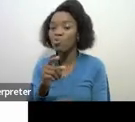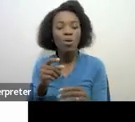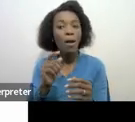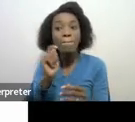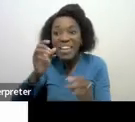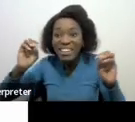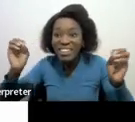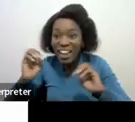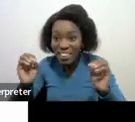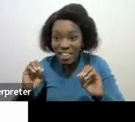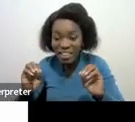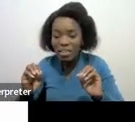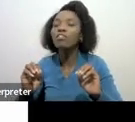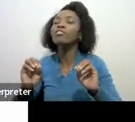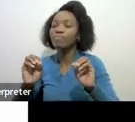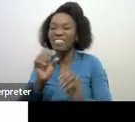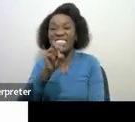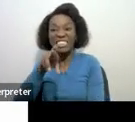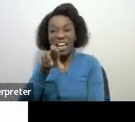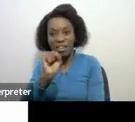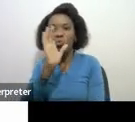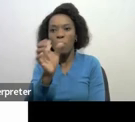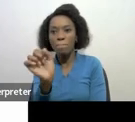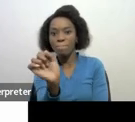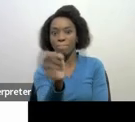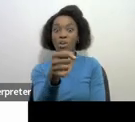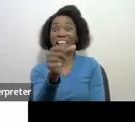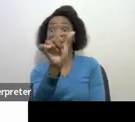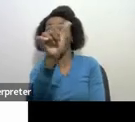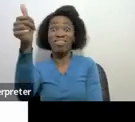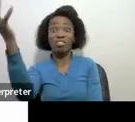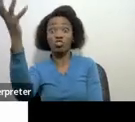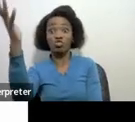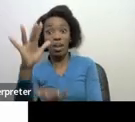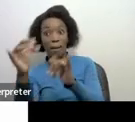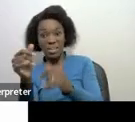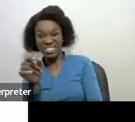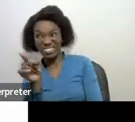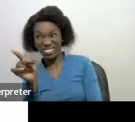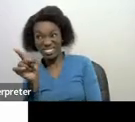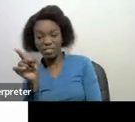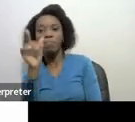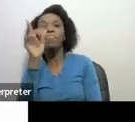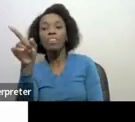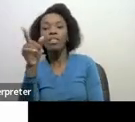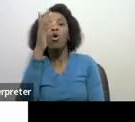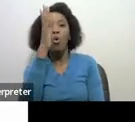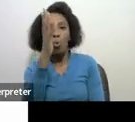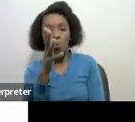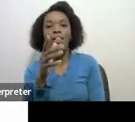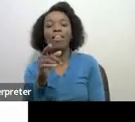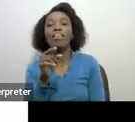SARS appointing a third party that holds funds on behalf